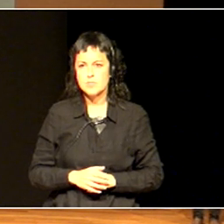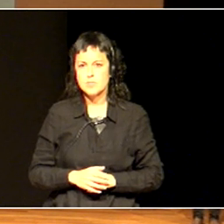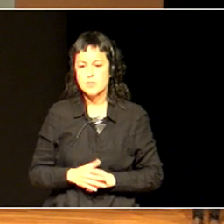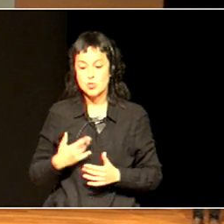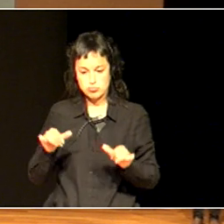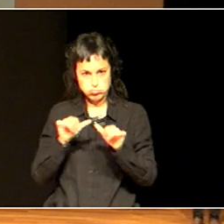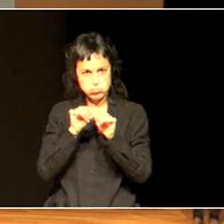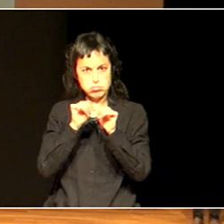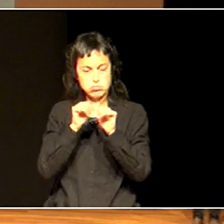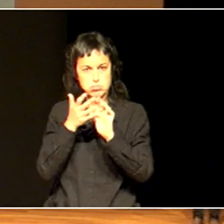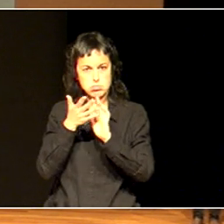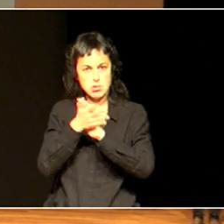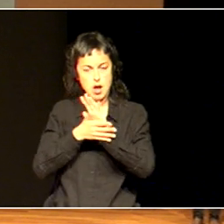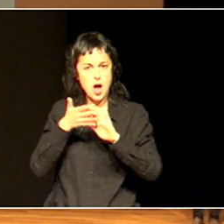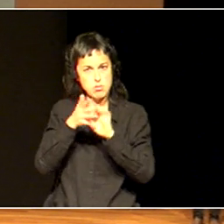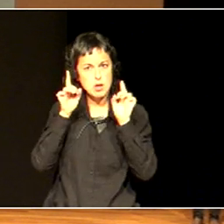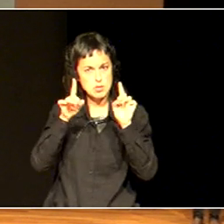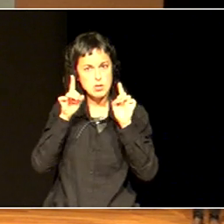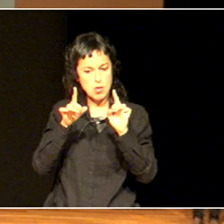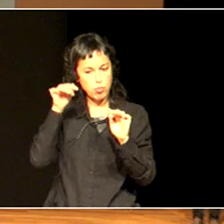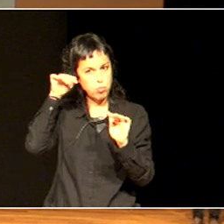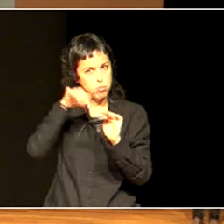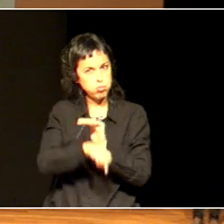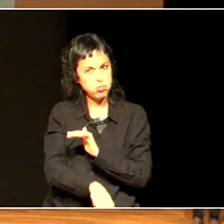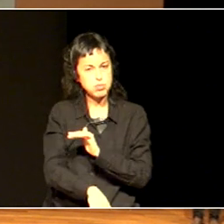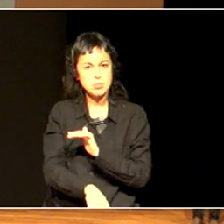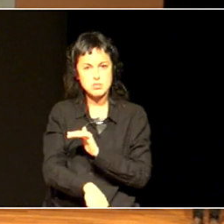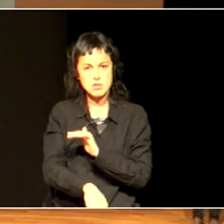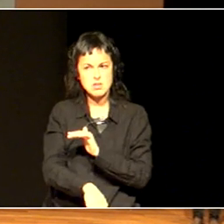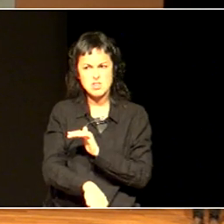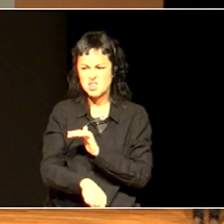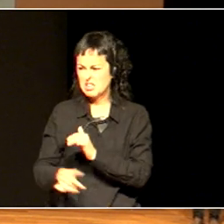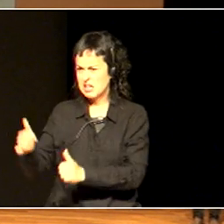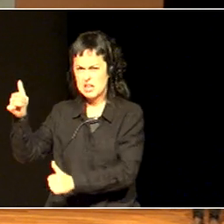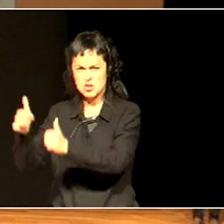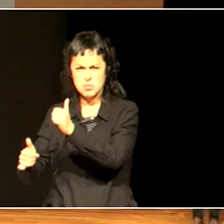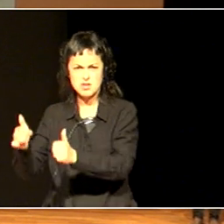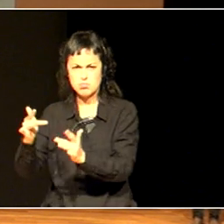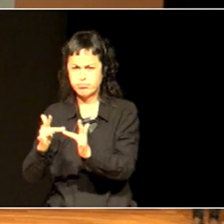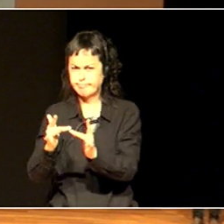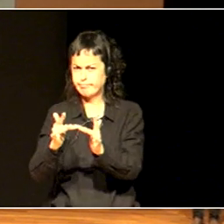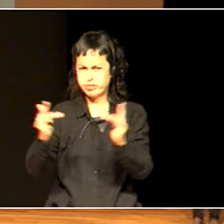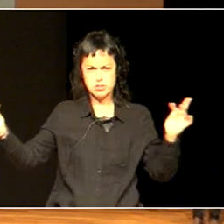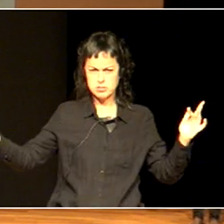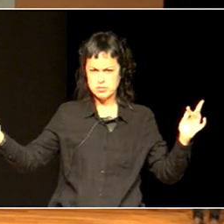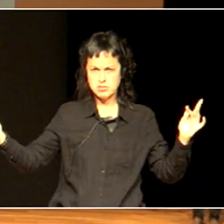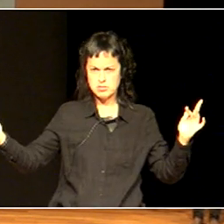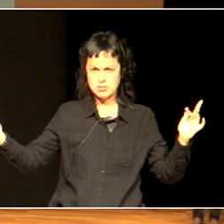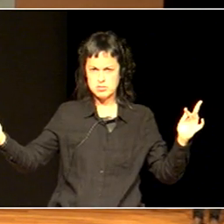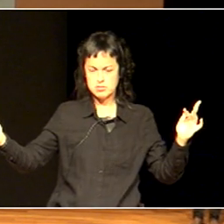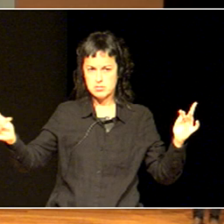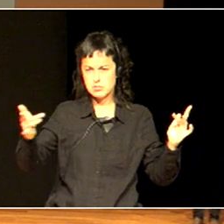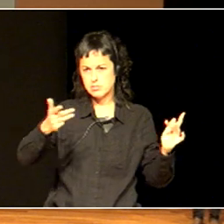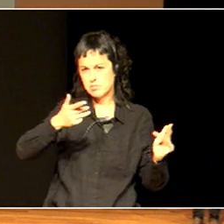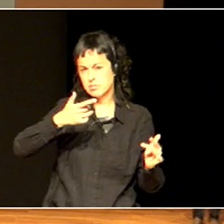from the competitive notion that we just, school is about just boosting results.